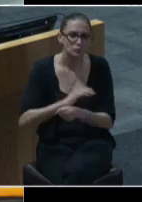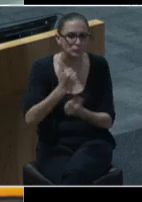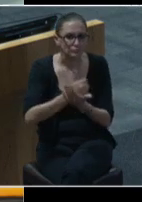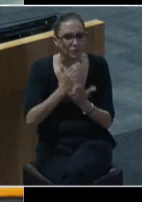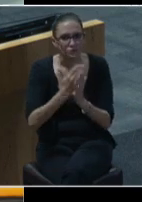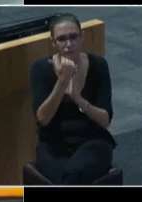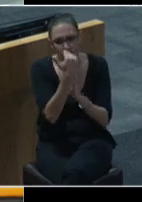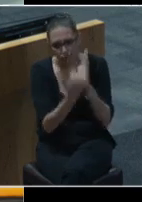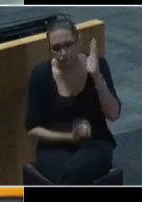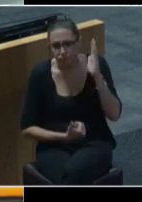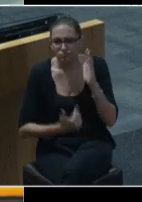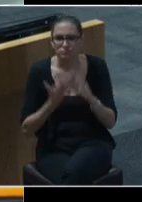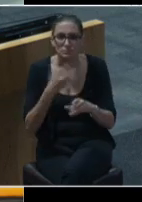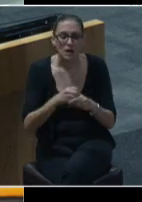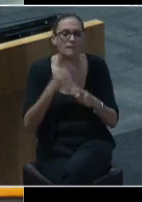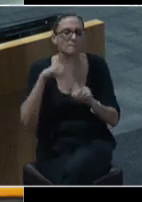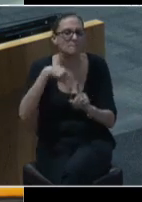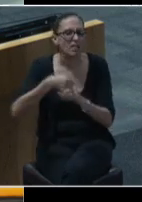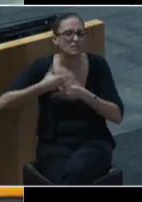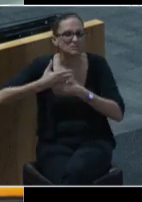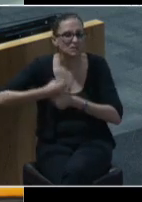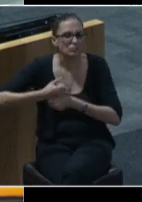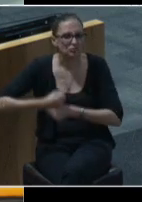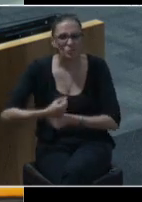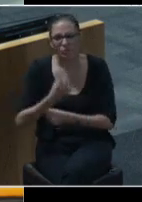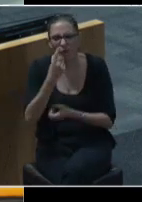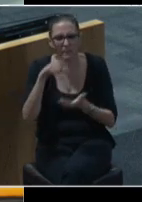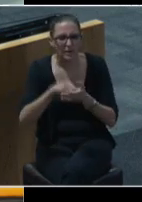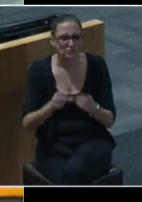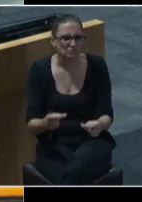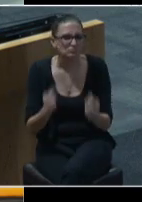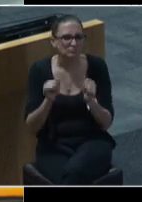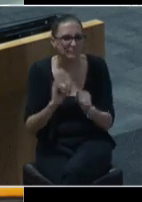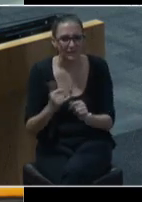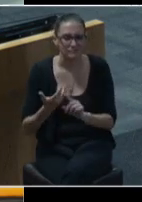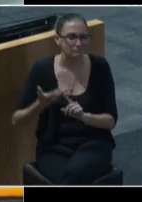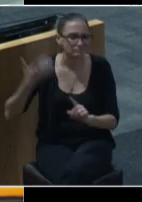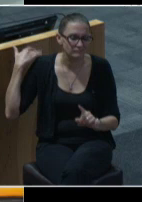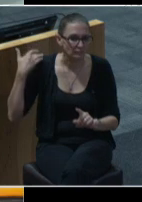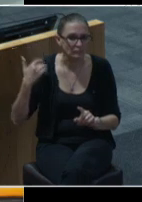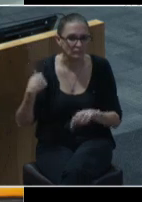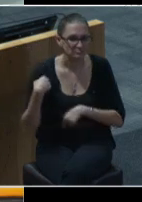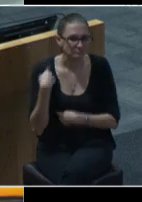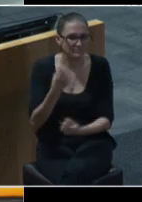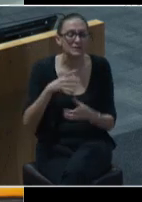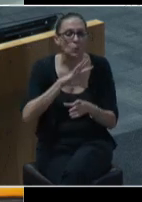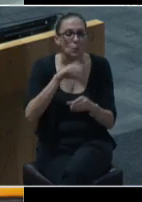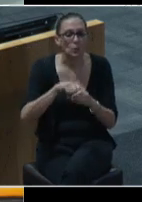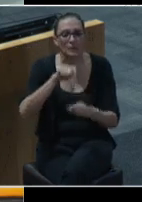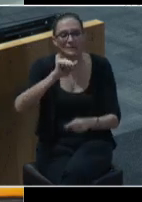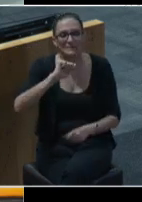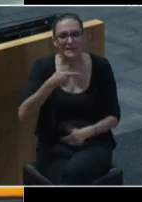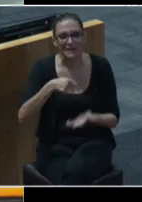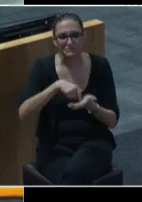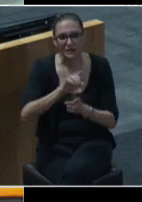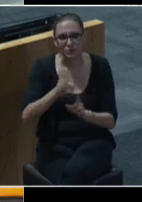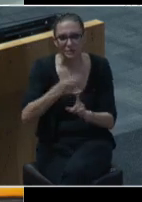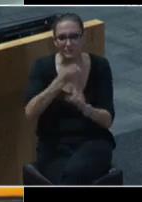as summary sheets and one pagers like we had in previous years, including a taxpayer impact statement.